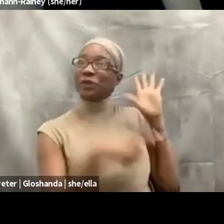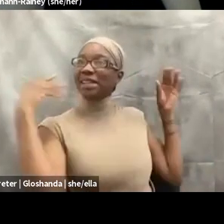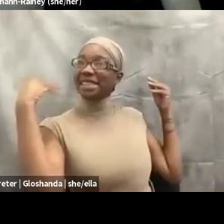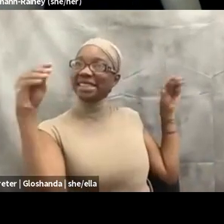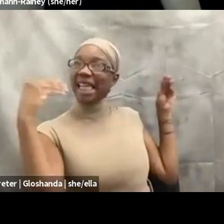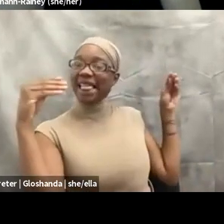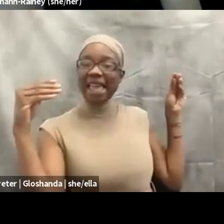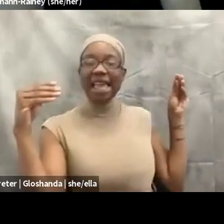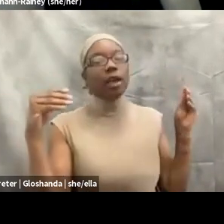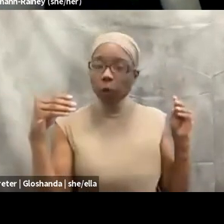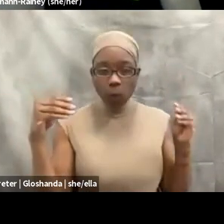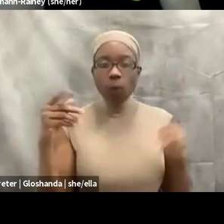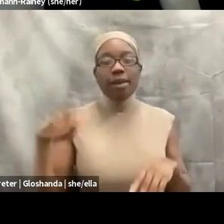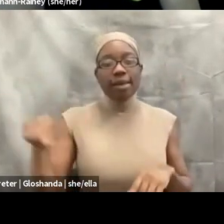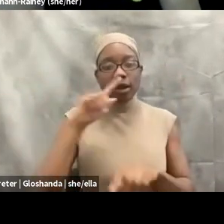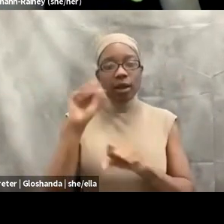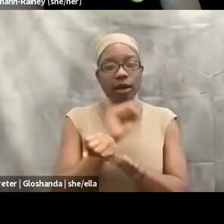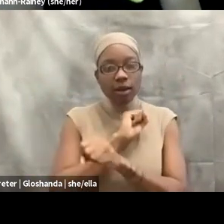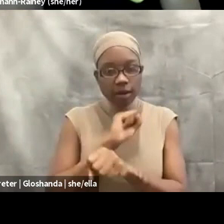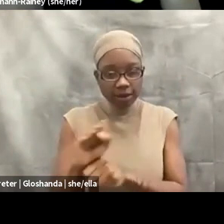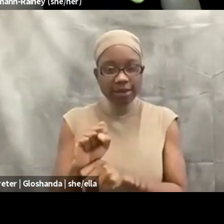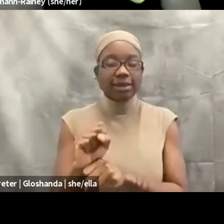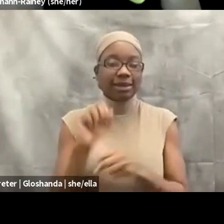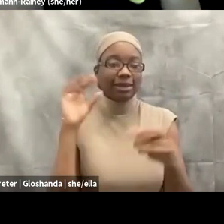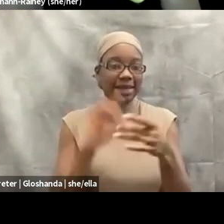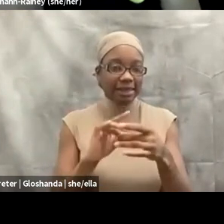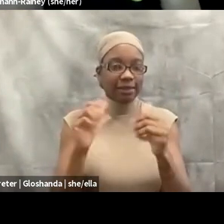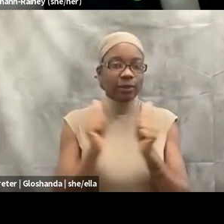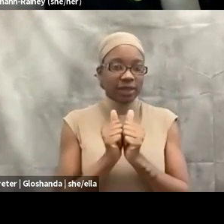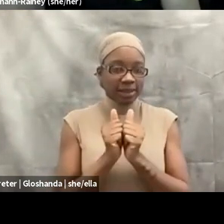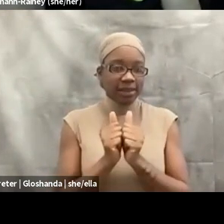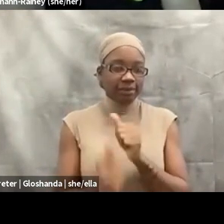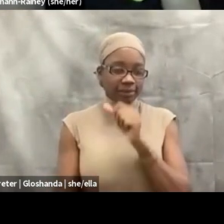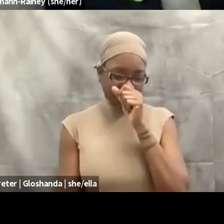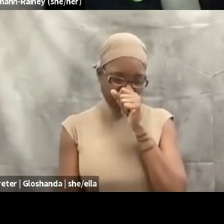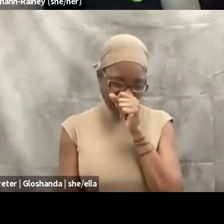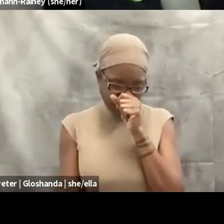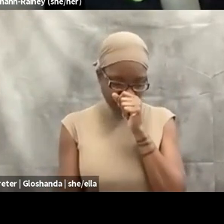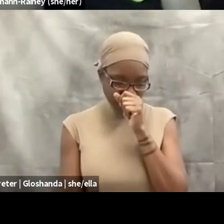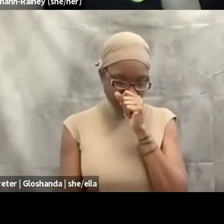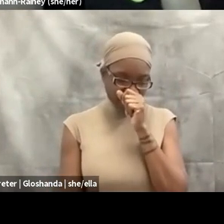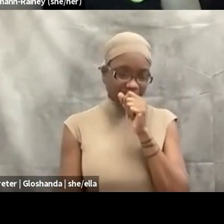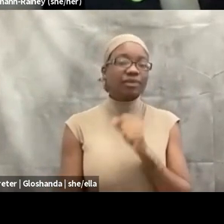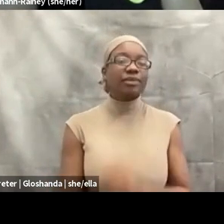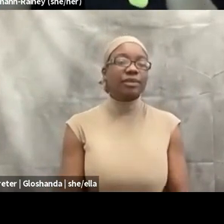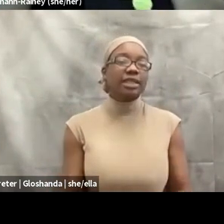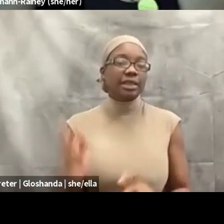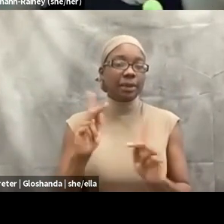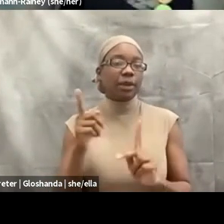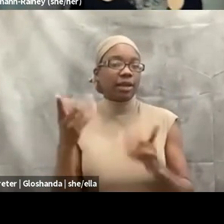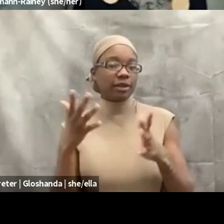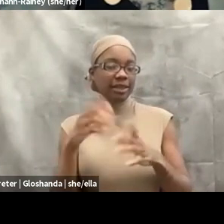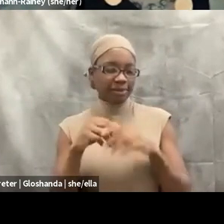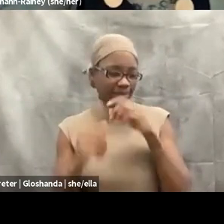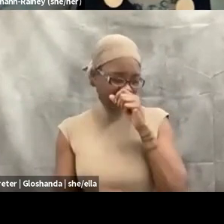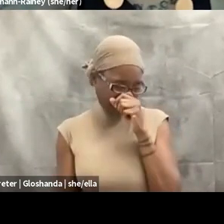truly connecting with, with who they are in community already with. Um, so there's that,